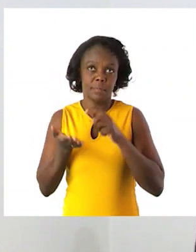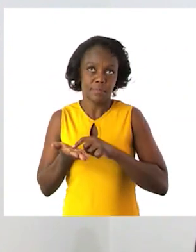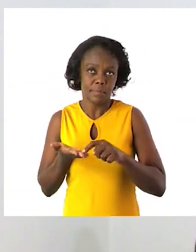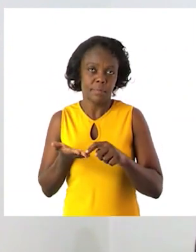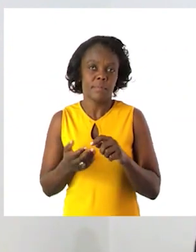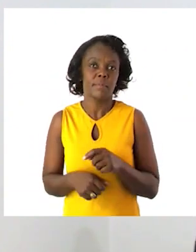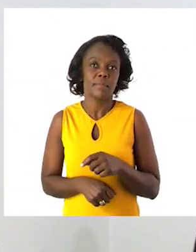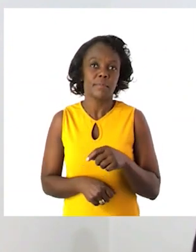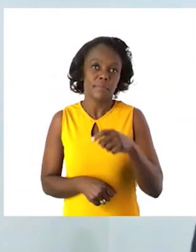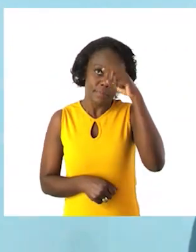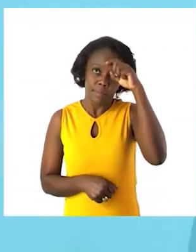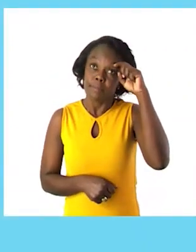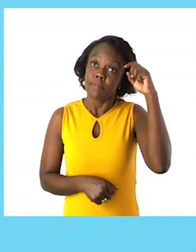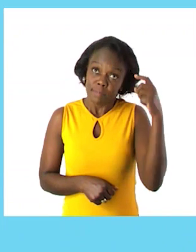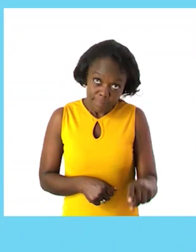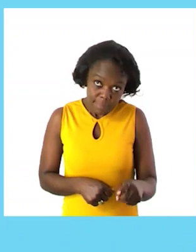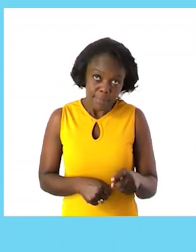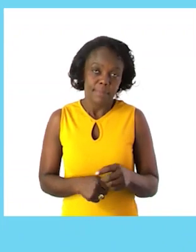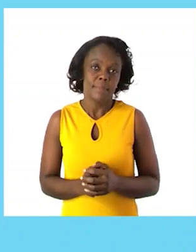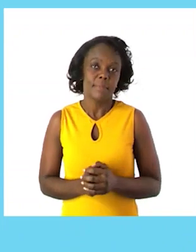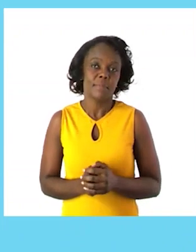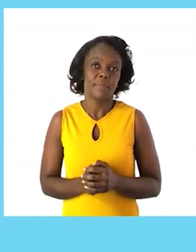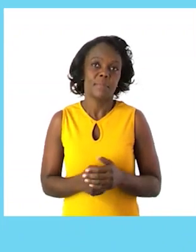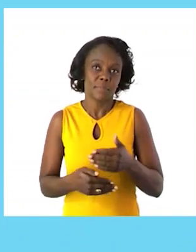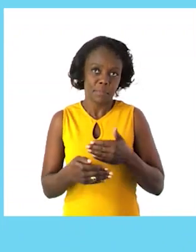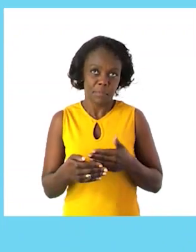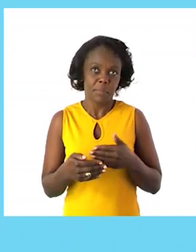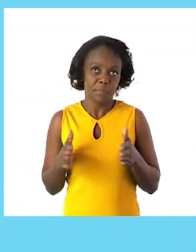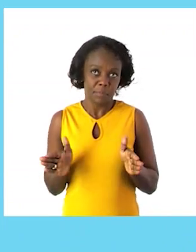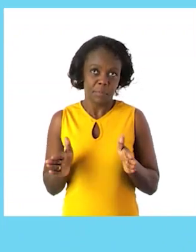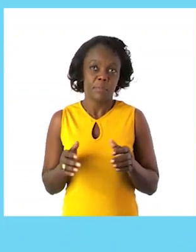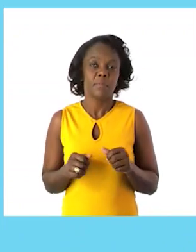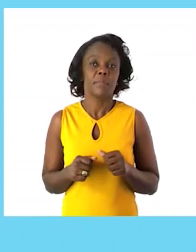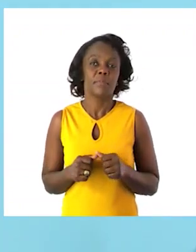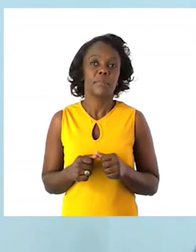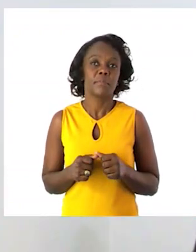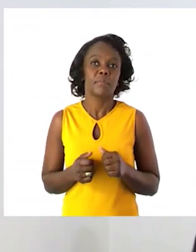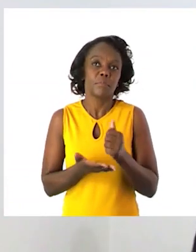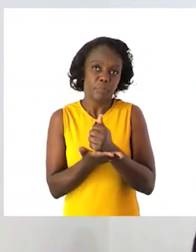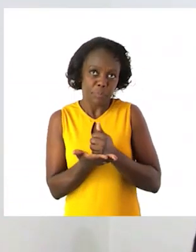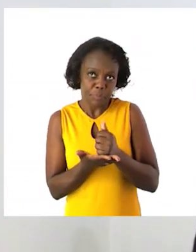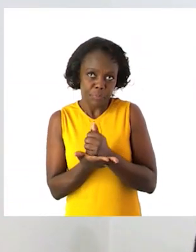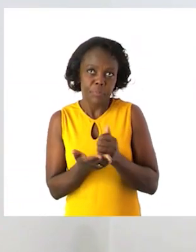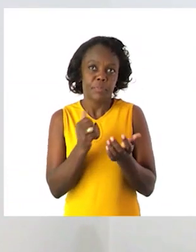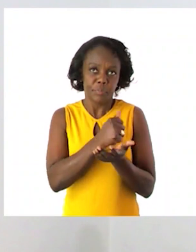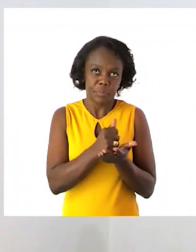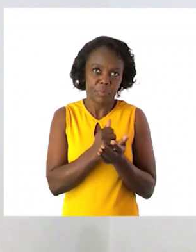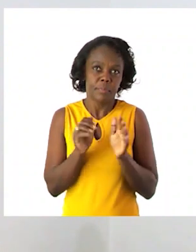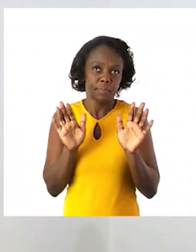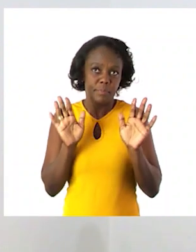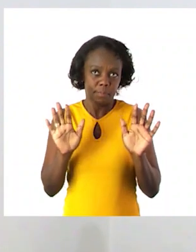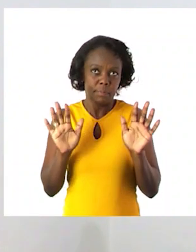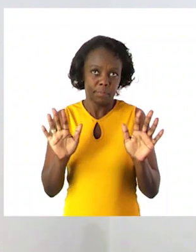to look at summer. But before we continue with our lesson for today let us sanitize our hands.